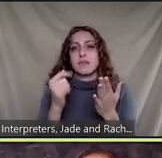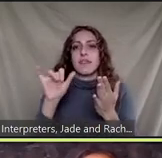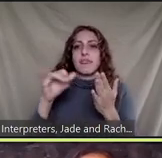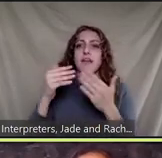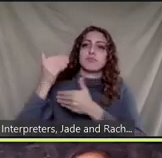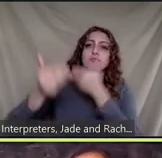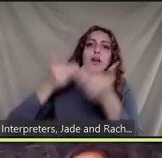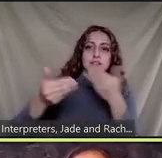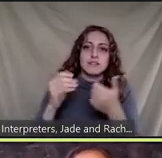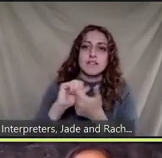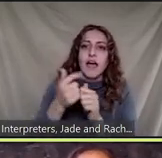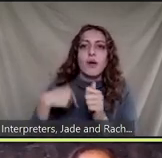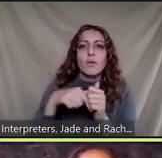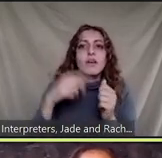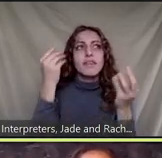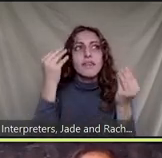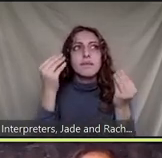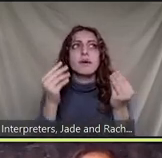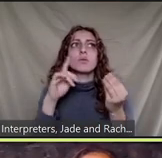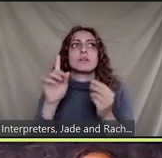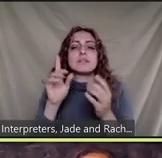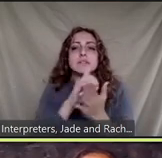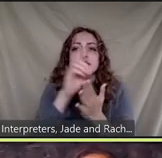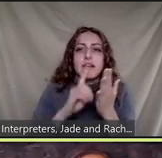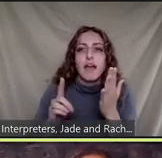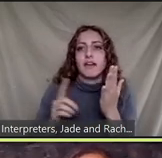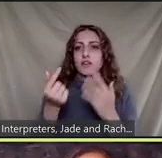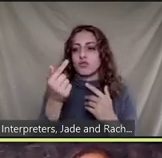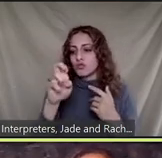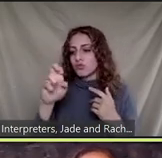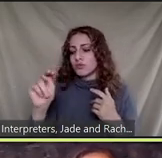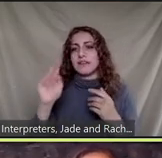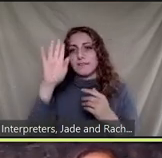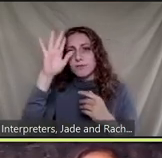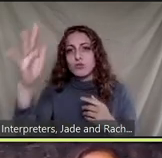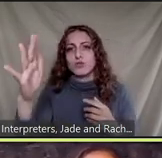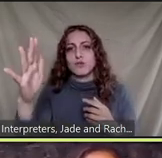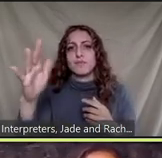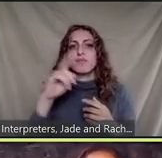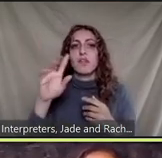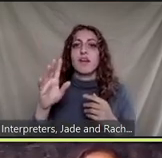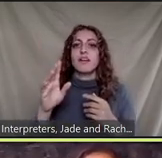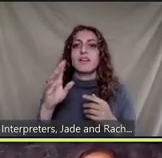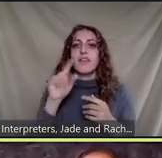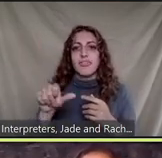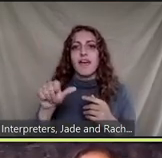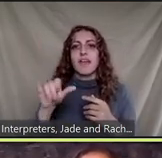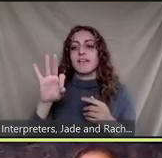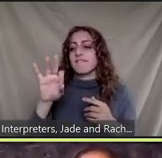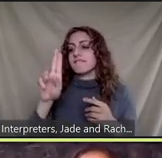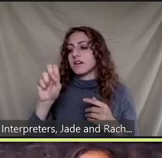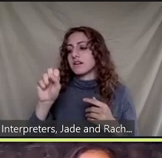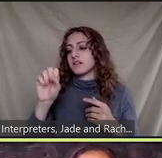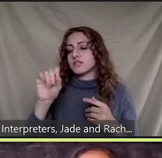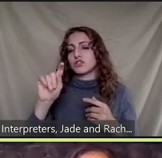terms of how we think about designing a green chemistry future so the first one is function has to be at the heart and center of what we do if what we make